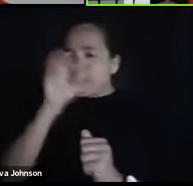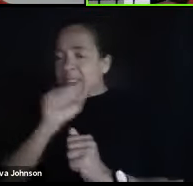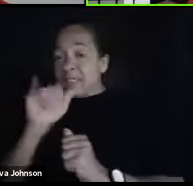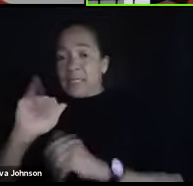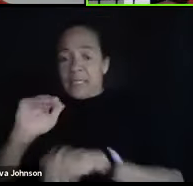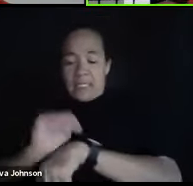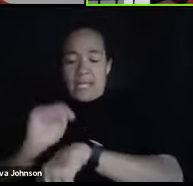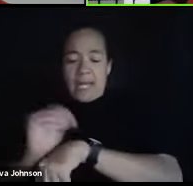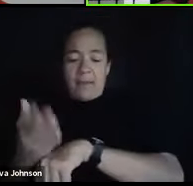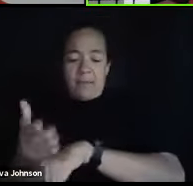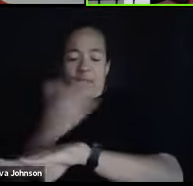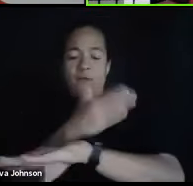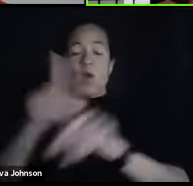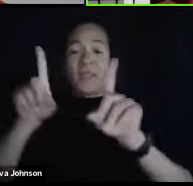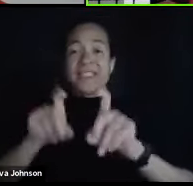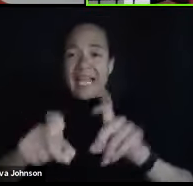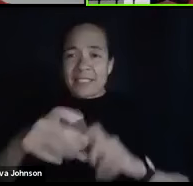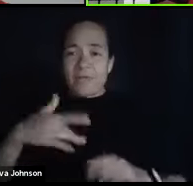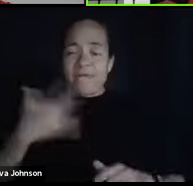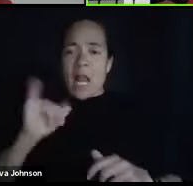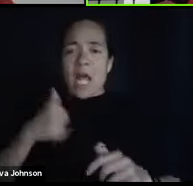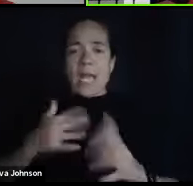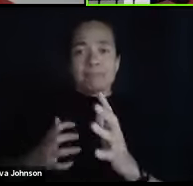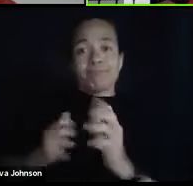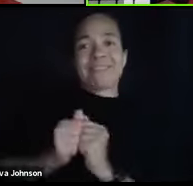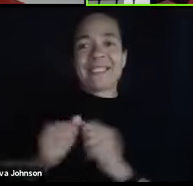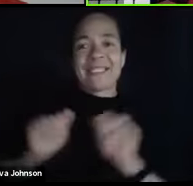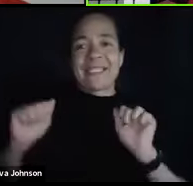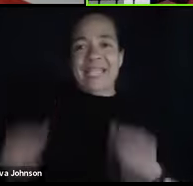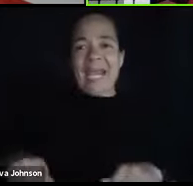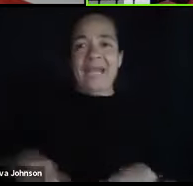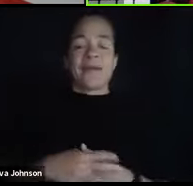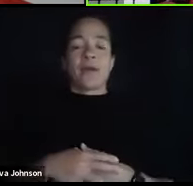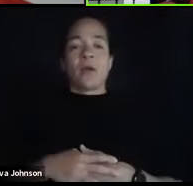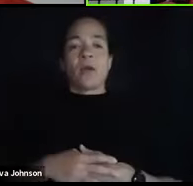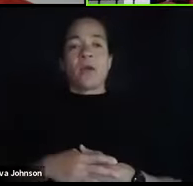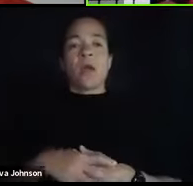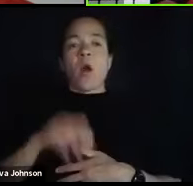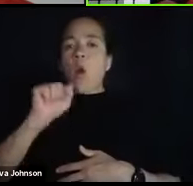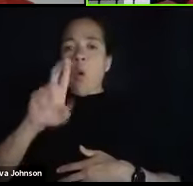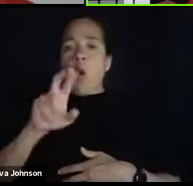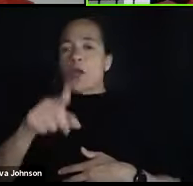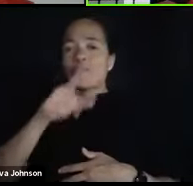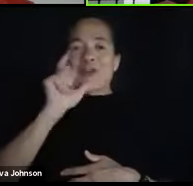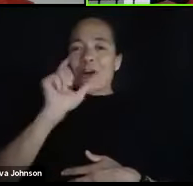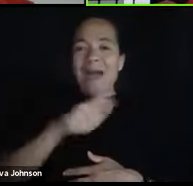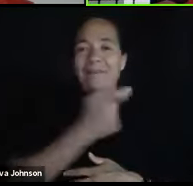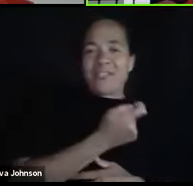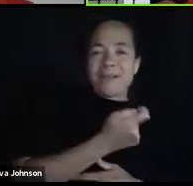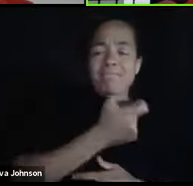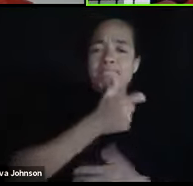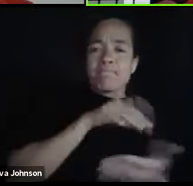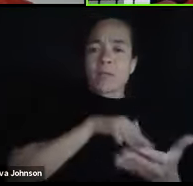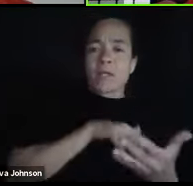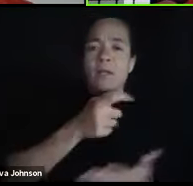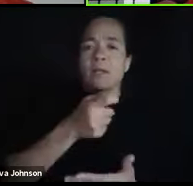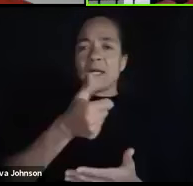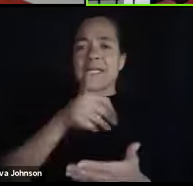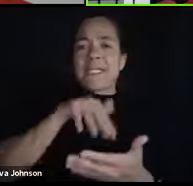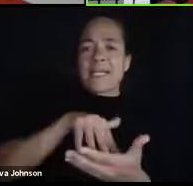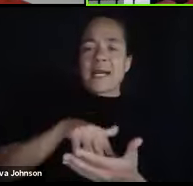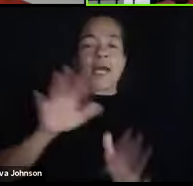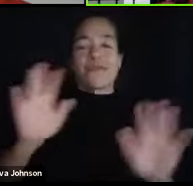exam, or that you really don't have to study little by little. One of the most